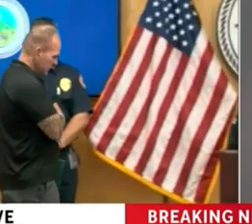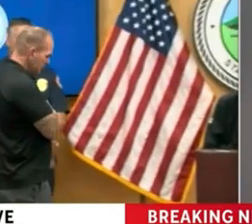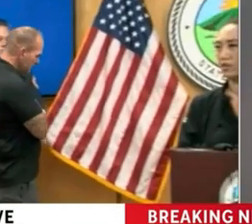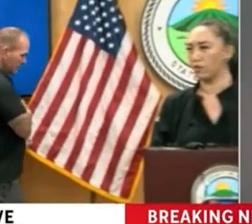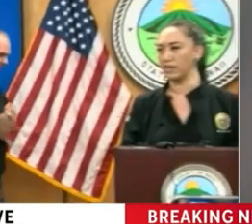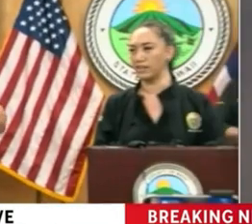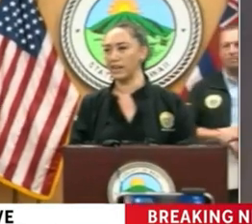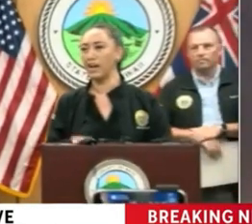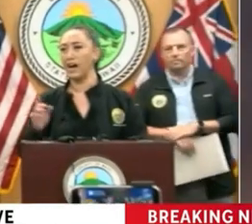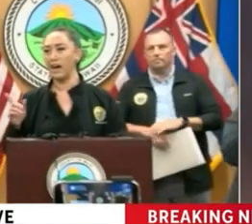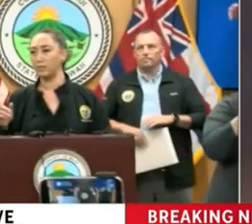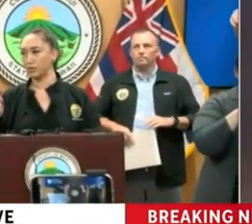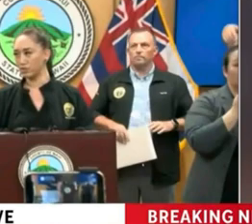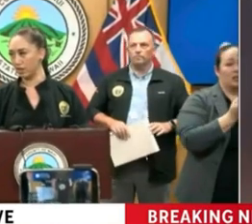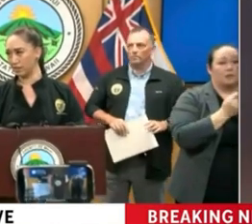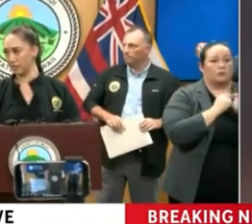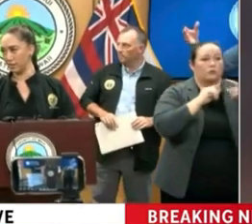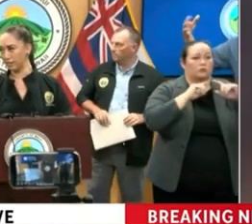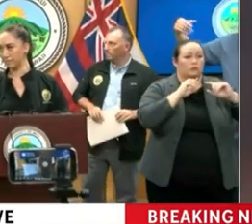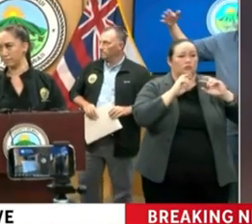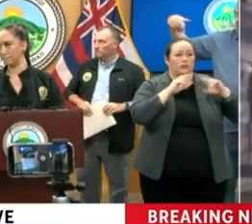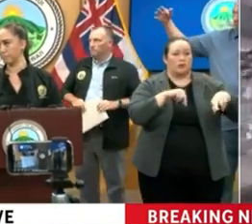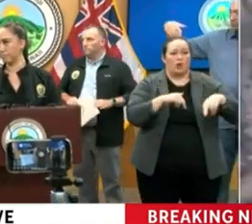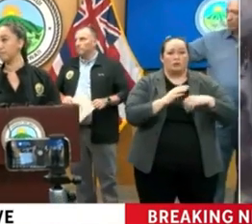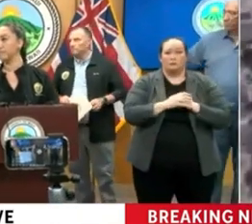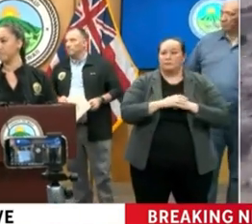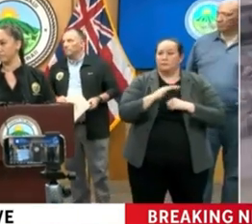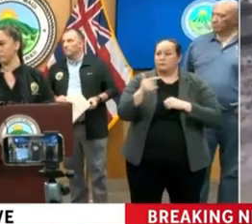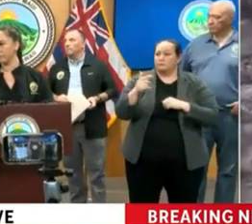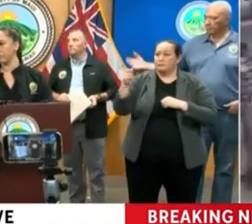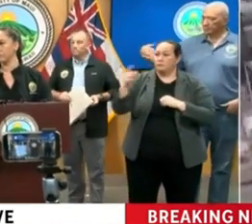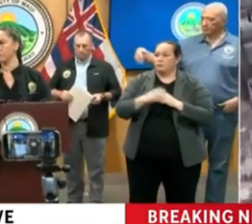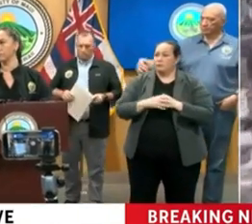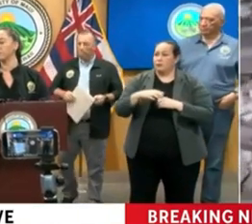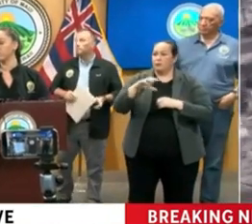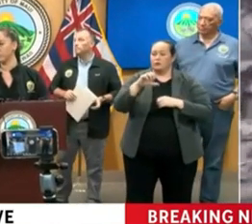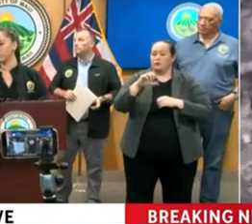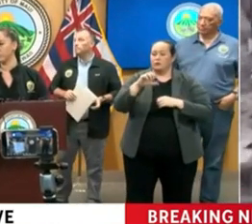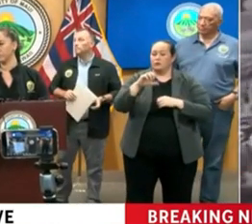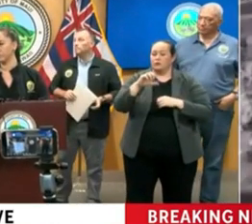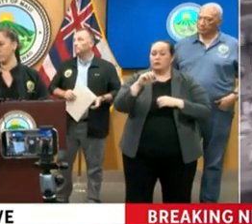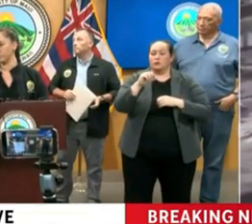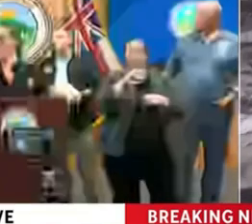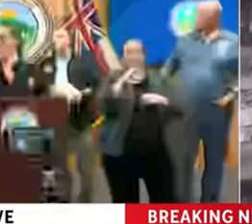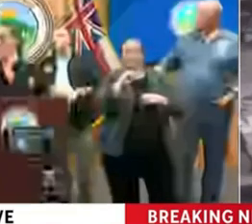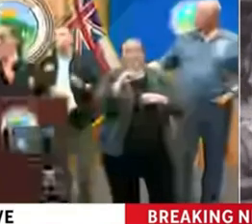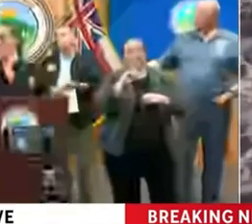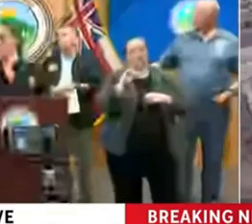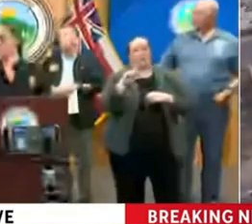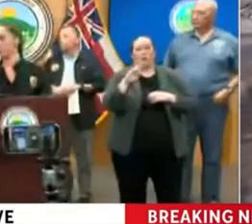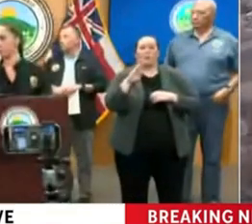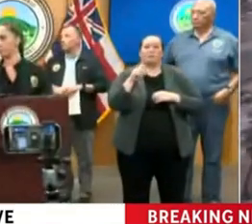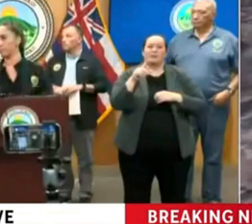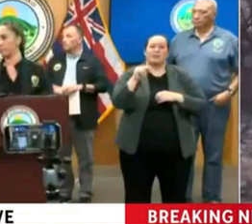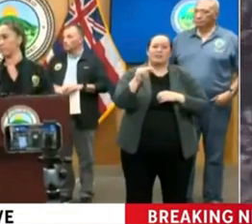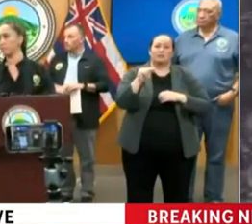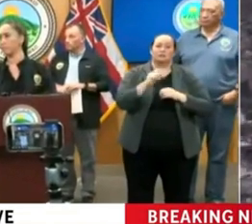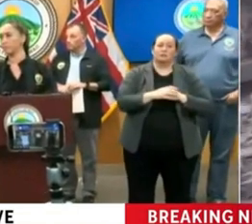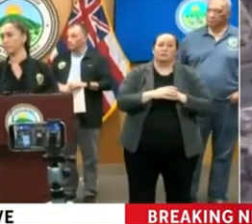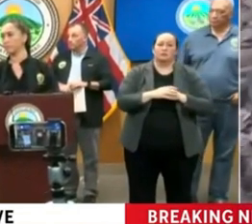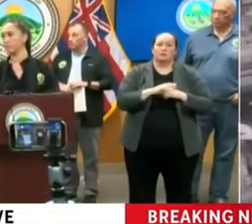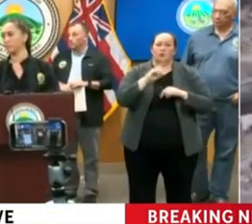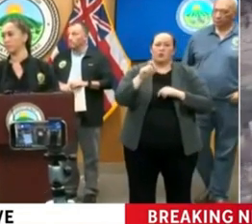team respond accordingly. I will start here. Hi, I'm Stuart Yurton with Civil Beat. I have a question.